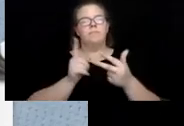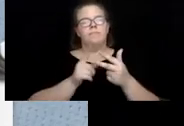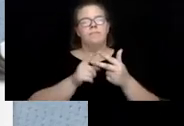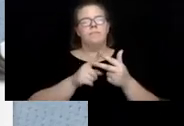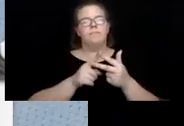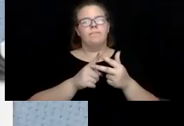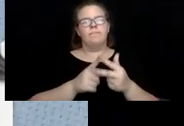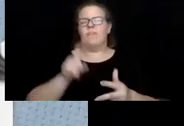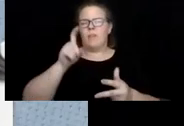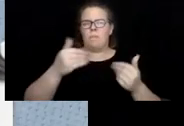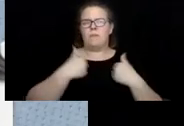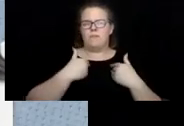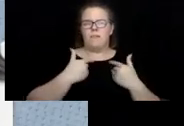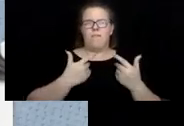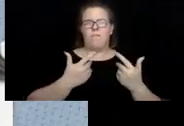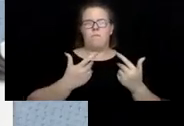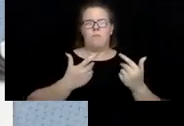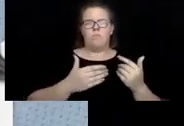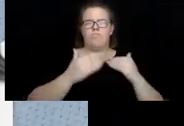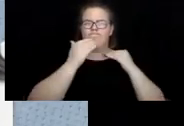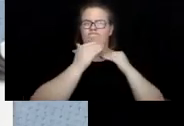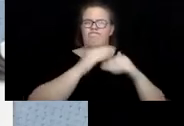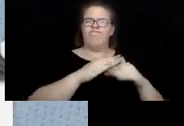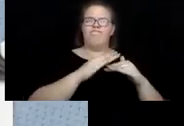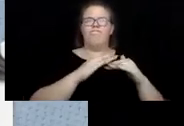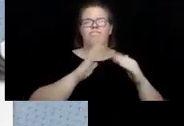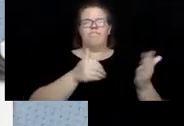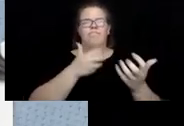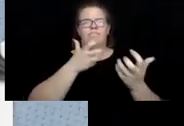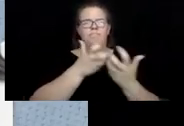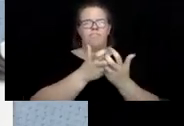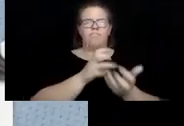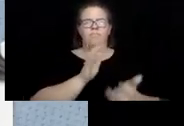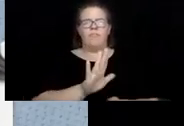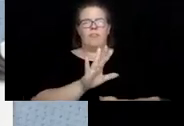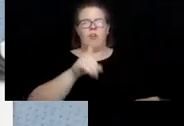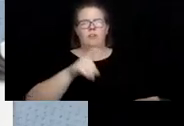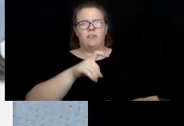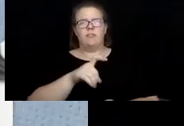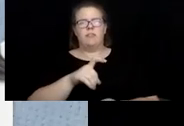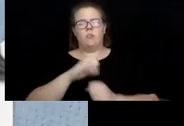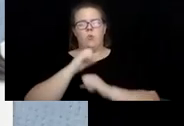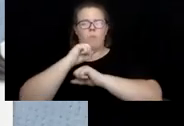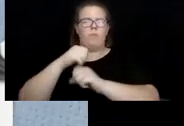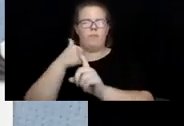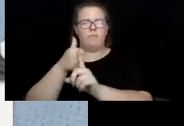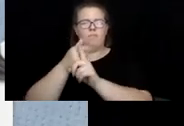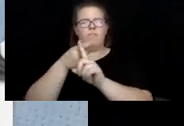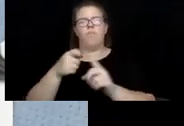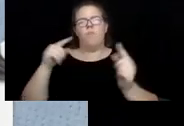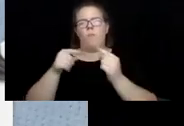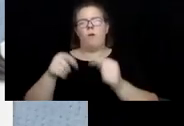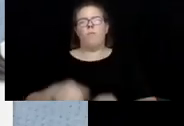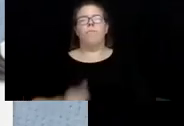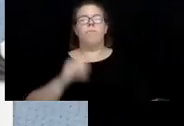They must have the inability to meet essential needs or to protect themselves from harm. The adult